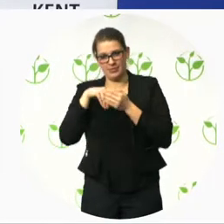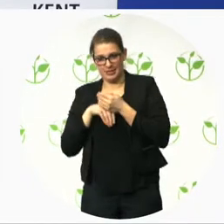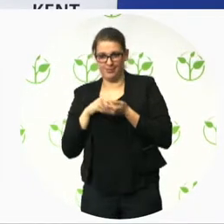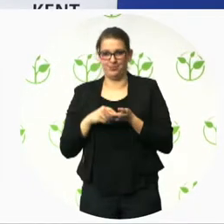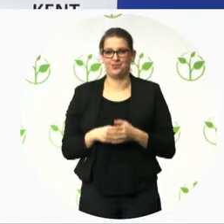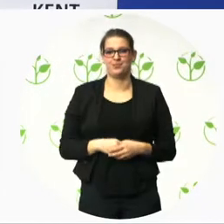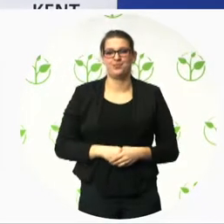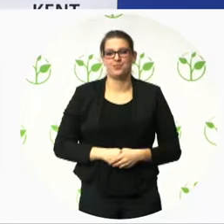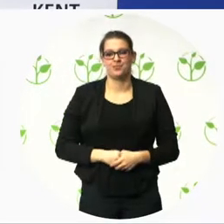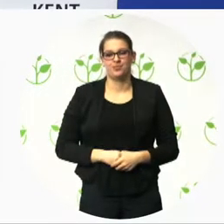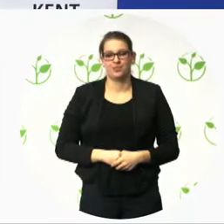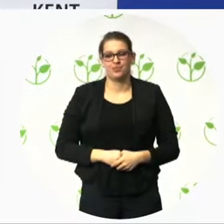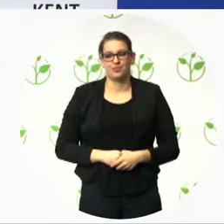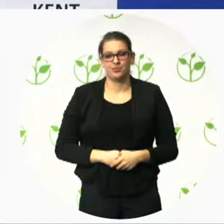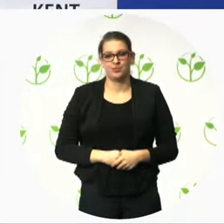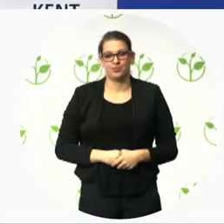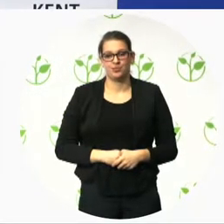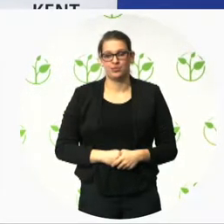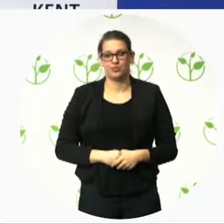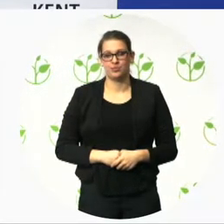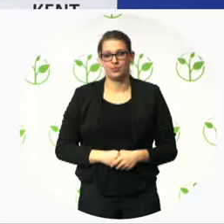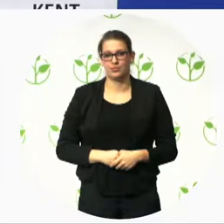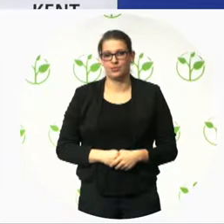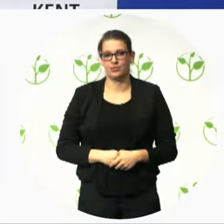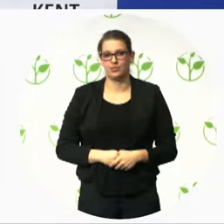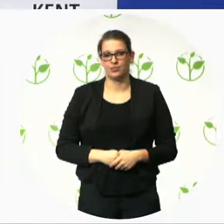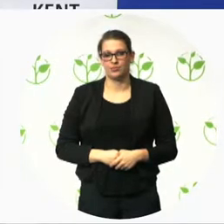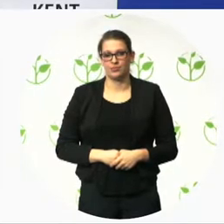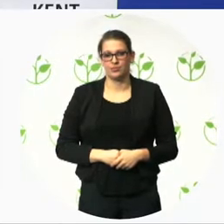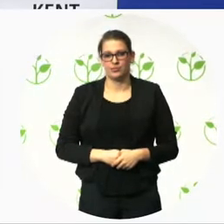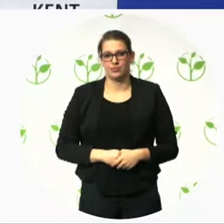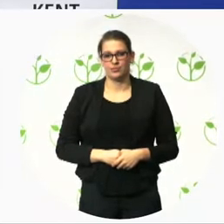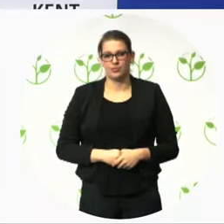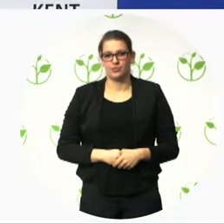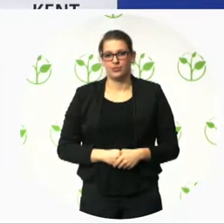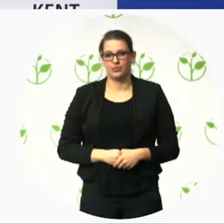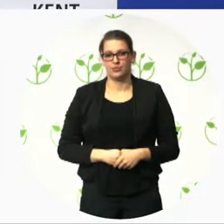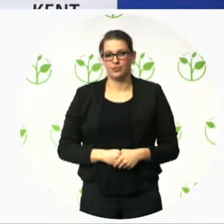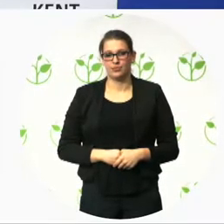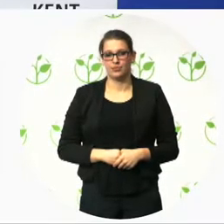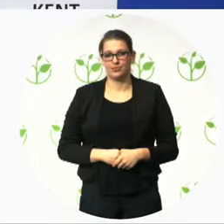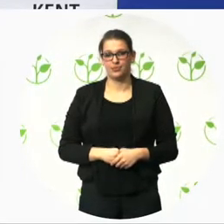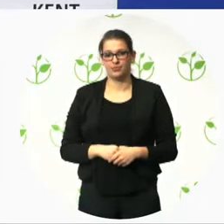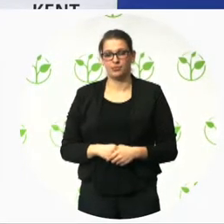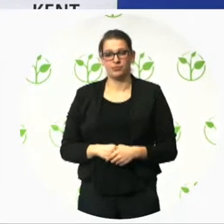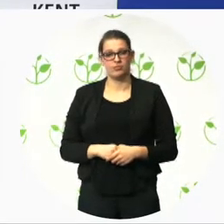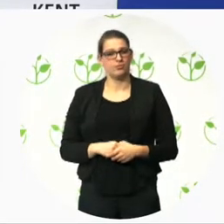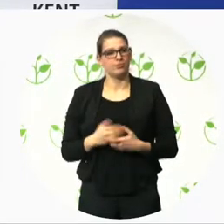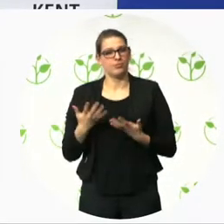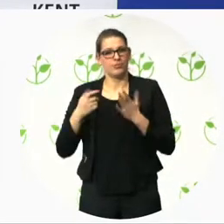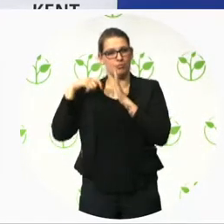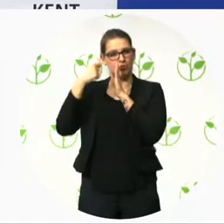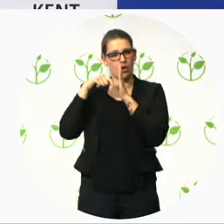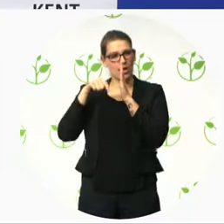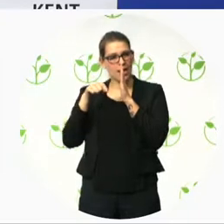What's the mechanism behind these objectives? Harmonizing the requirements in the whole of the EU